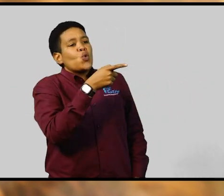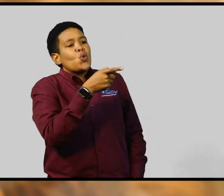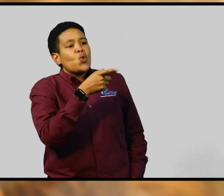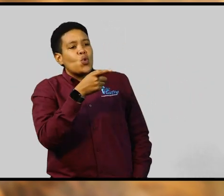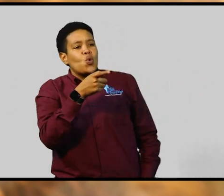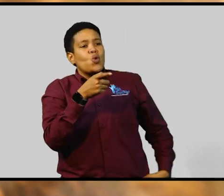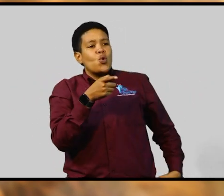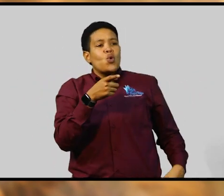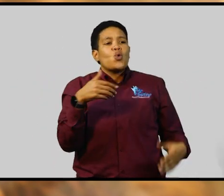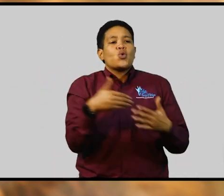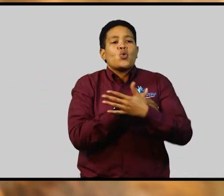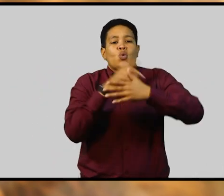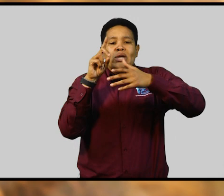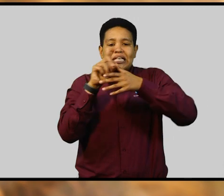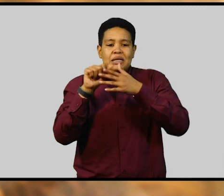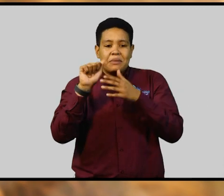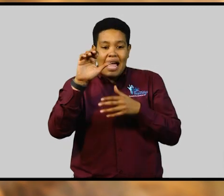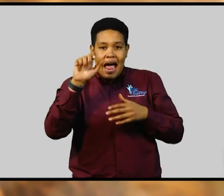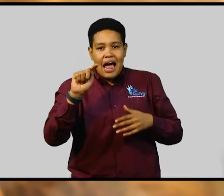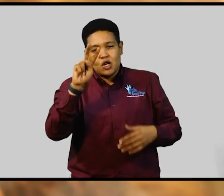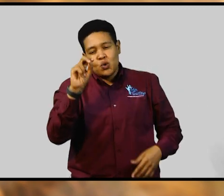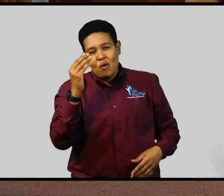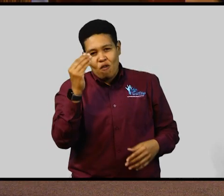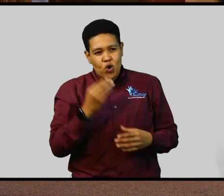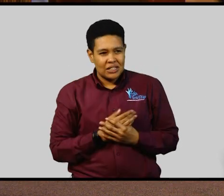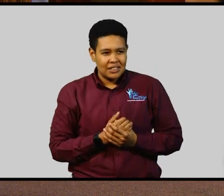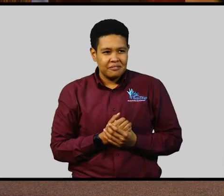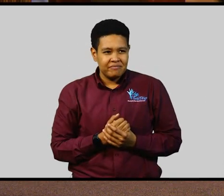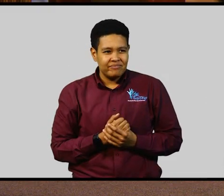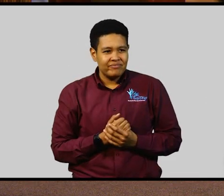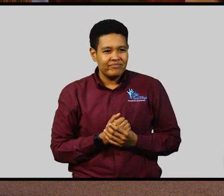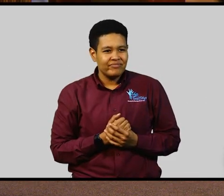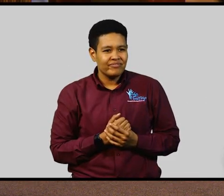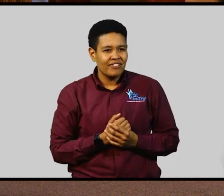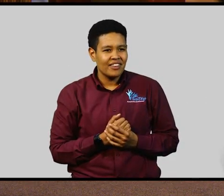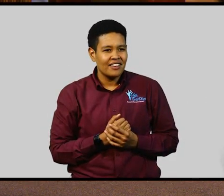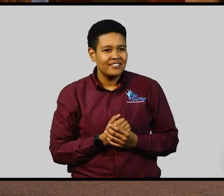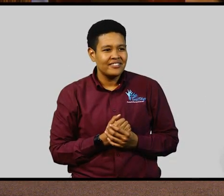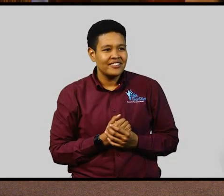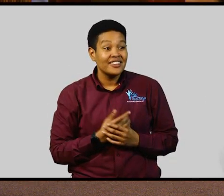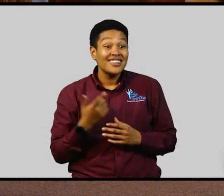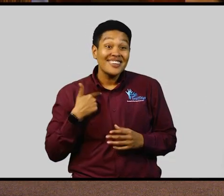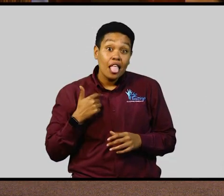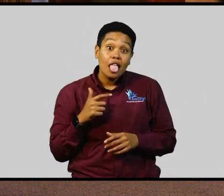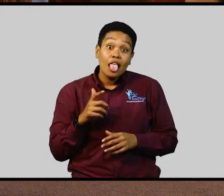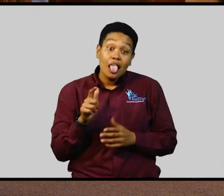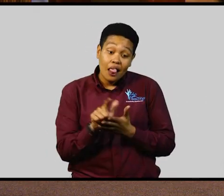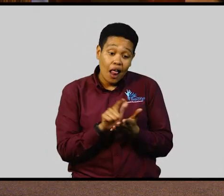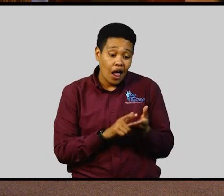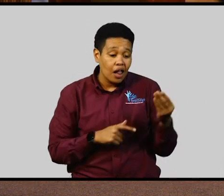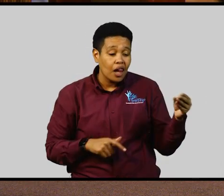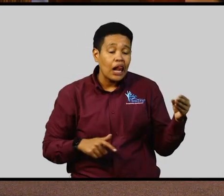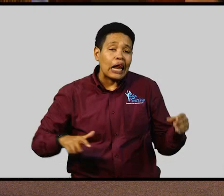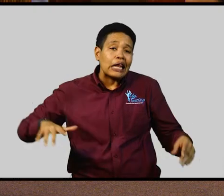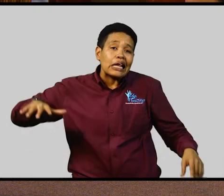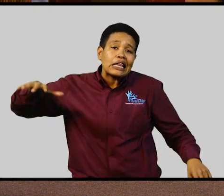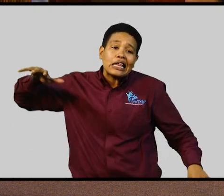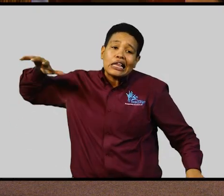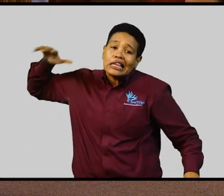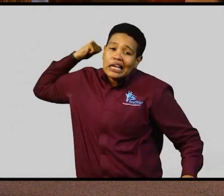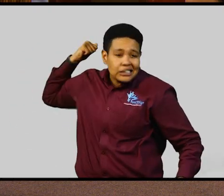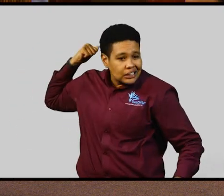Disabilities Act 2014. We have been working on this legislation for quite some time,